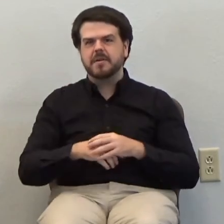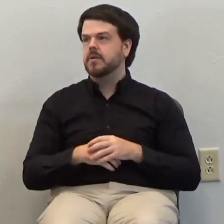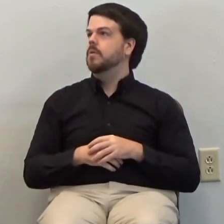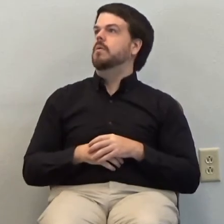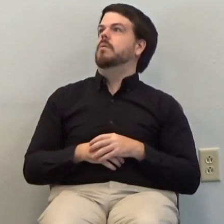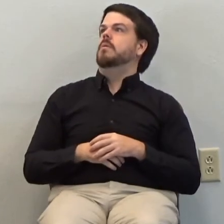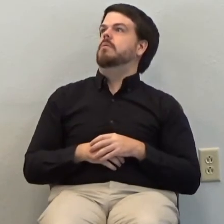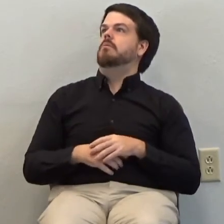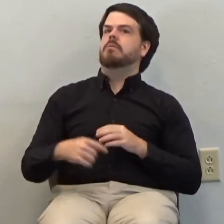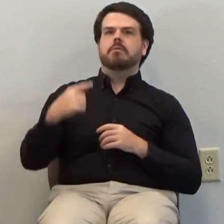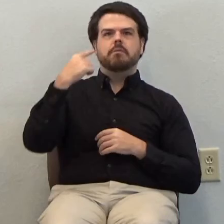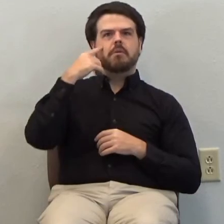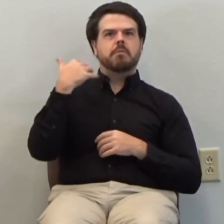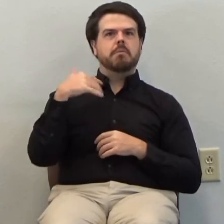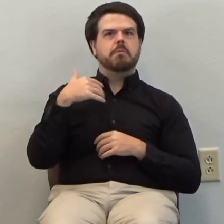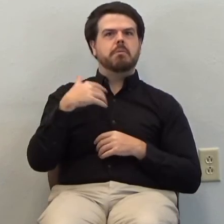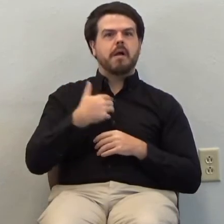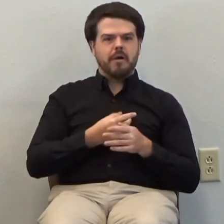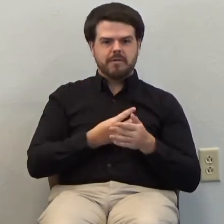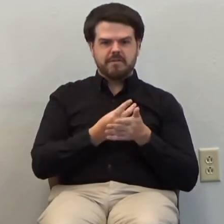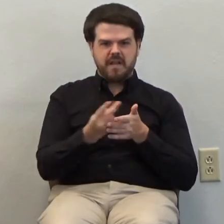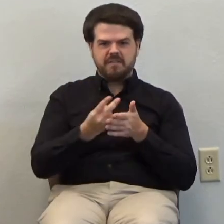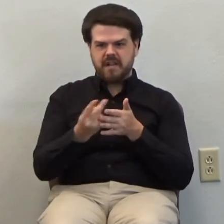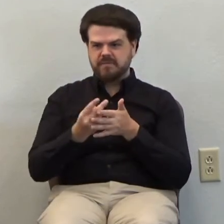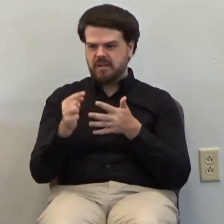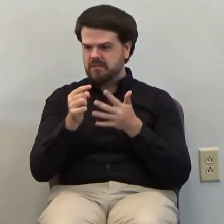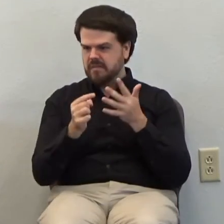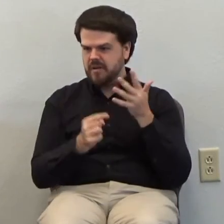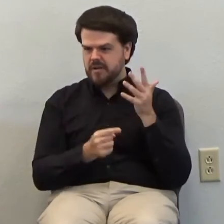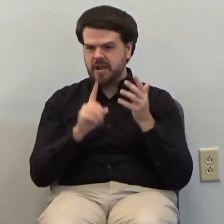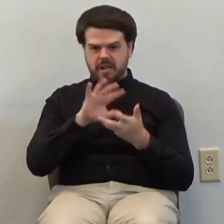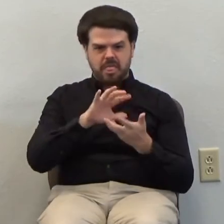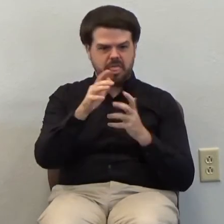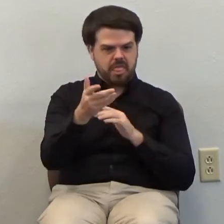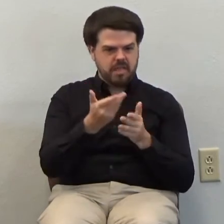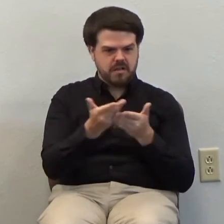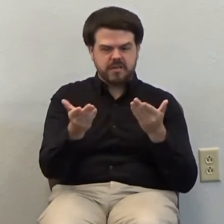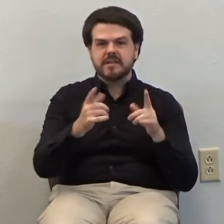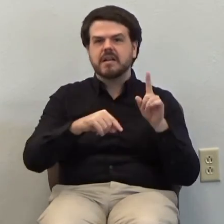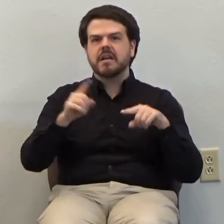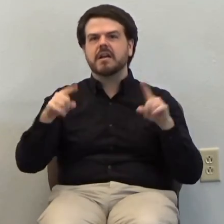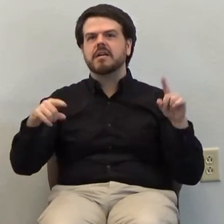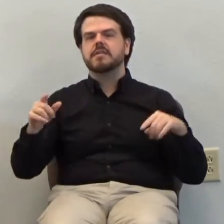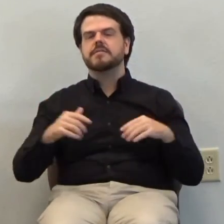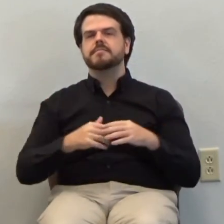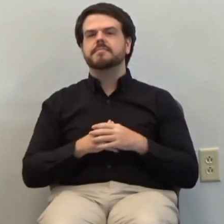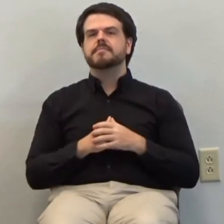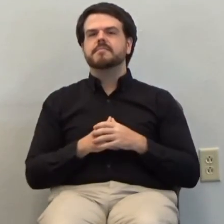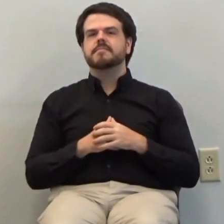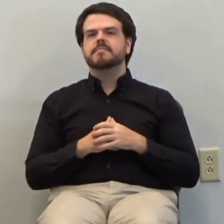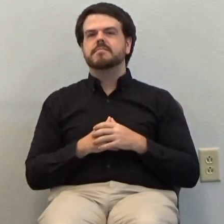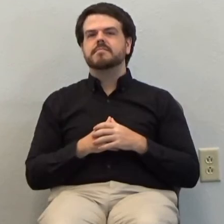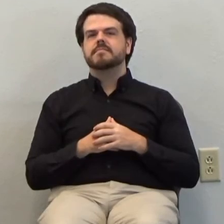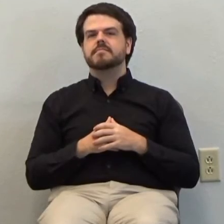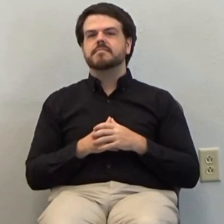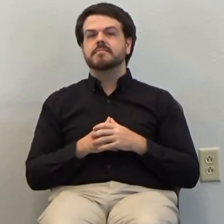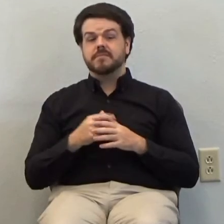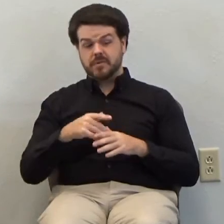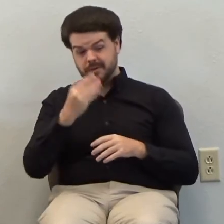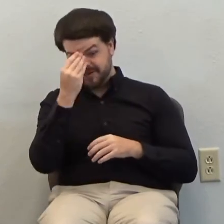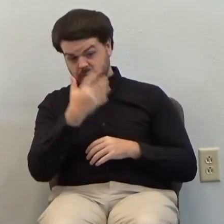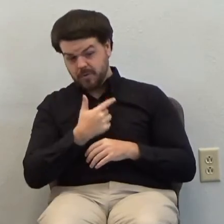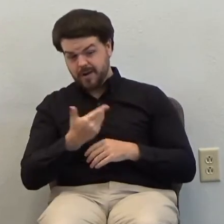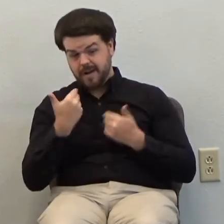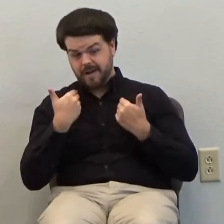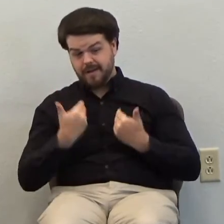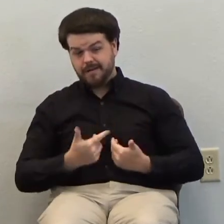would have failed here and I would have failed there and look at the mess I would have gotten myself into little did you know that I strengthened you